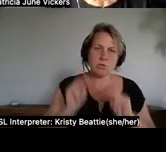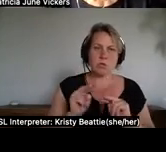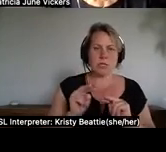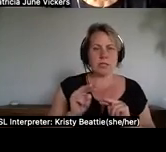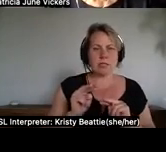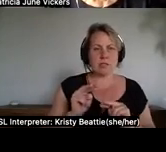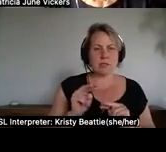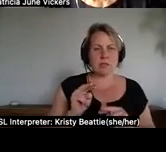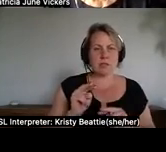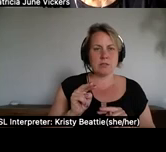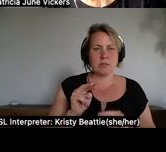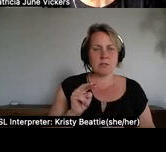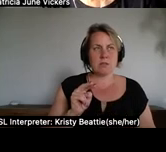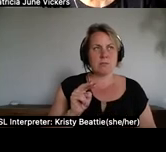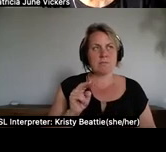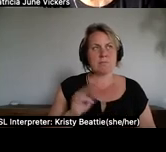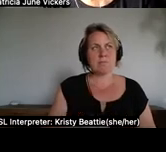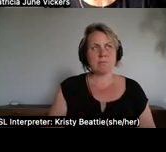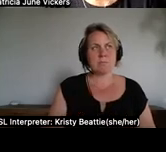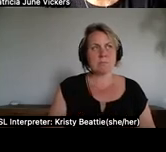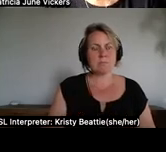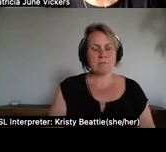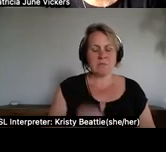darkness and hell